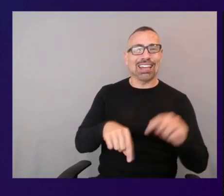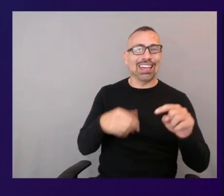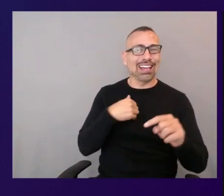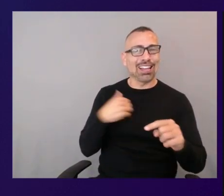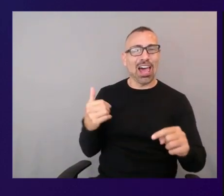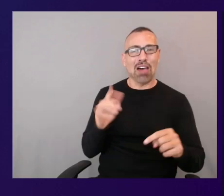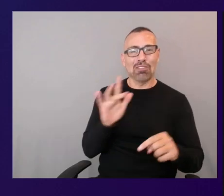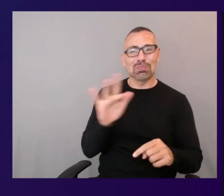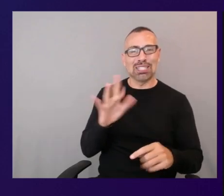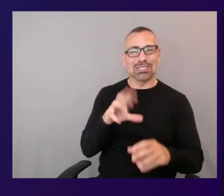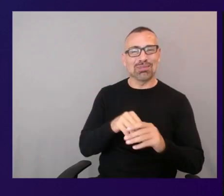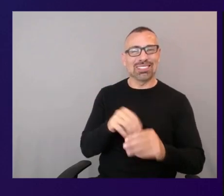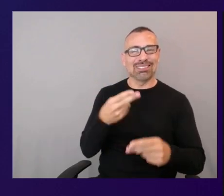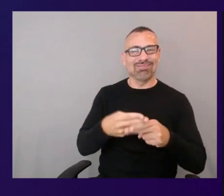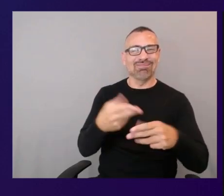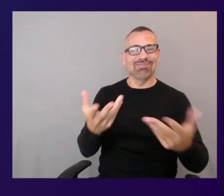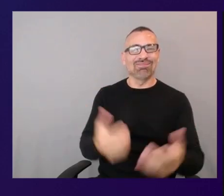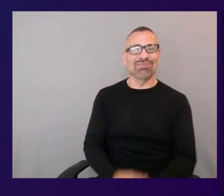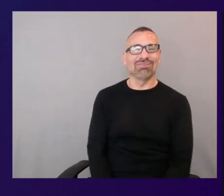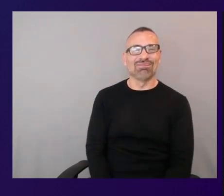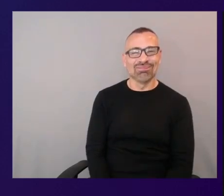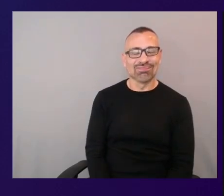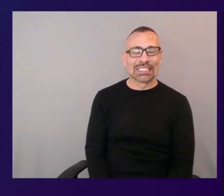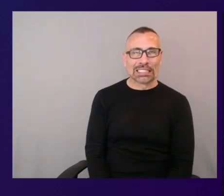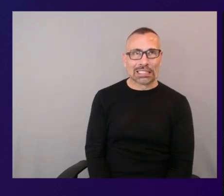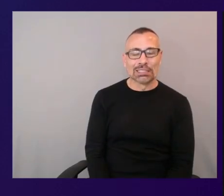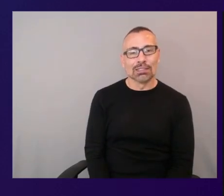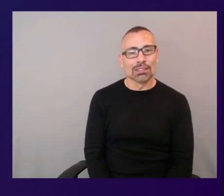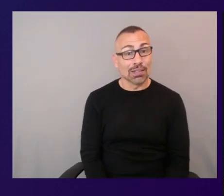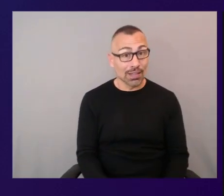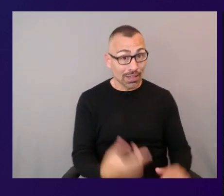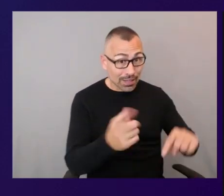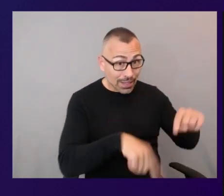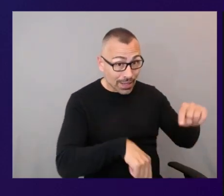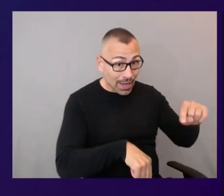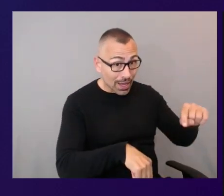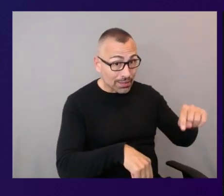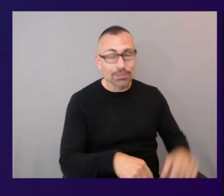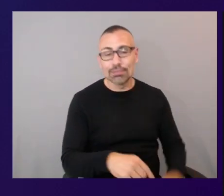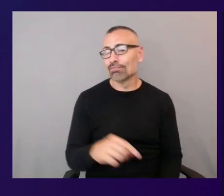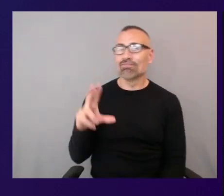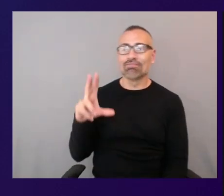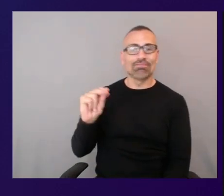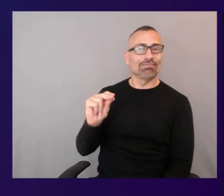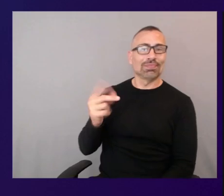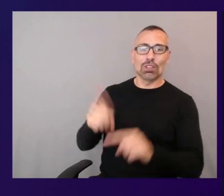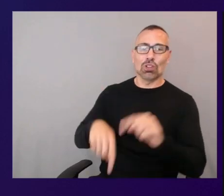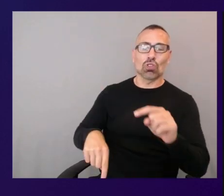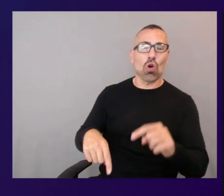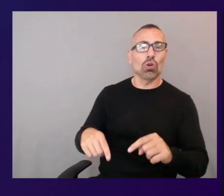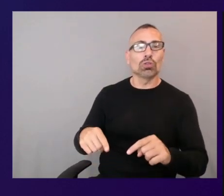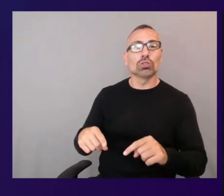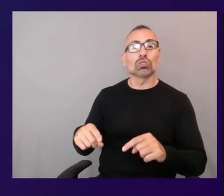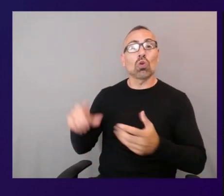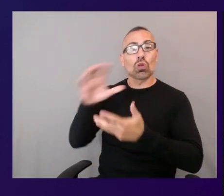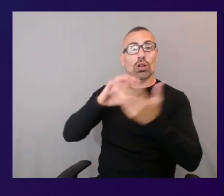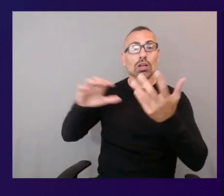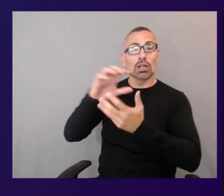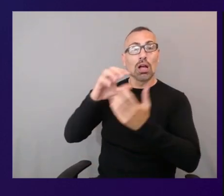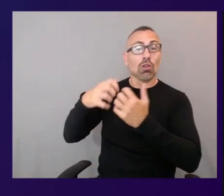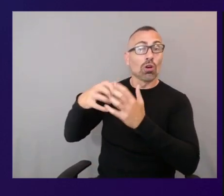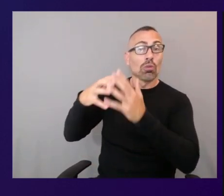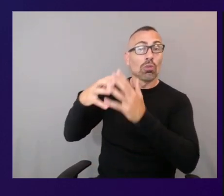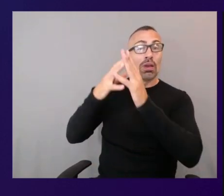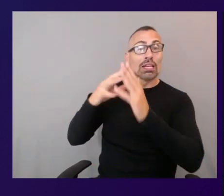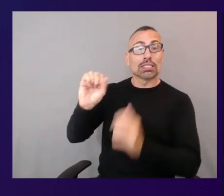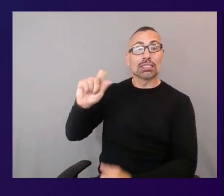they cannot so i need to no it cannot yeah so cloud formation stack names uh they can only contain letters numbers and